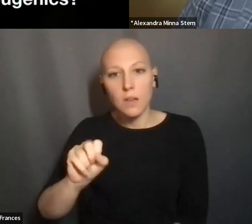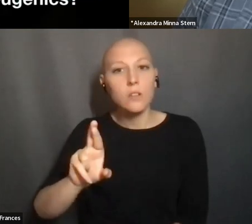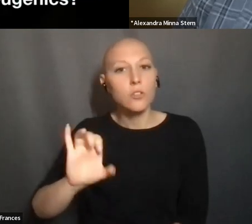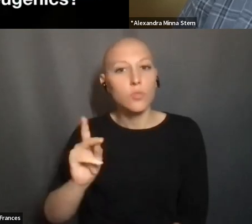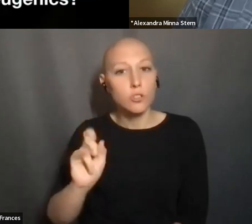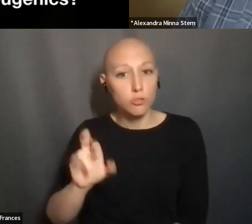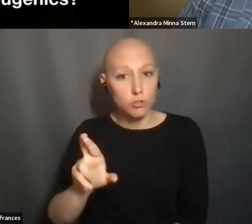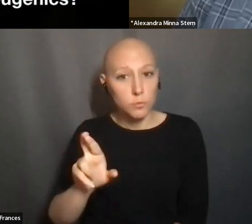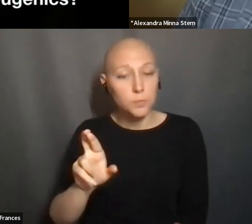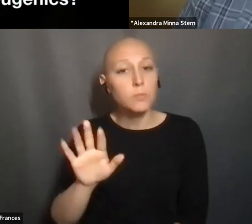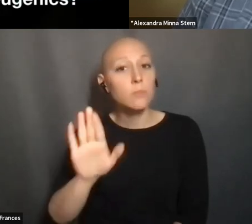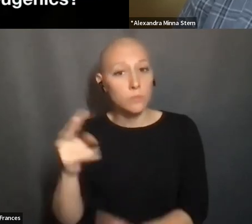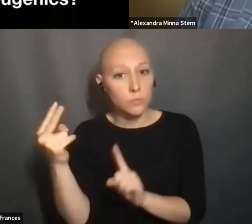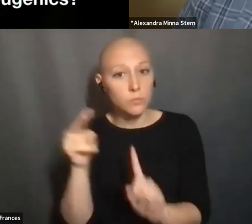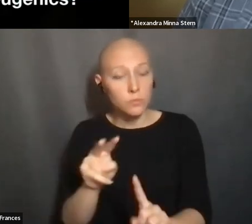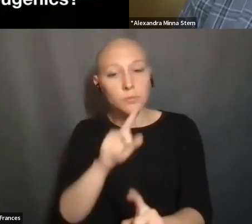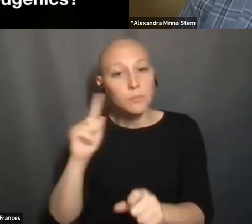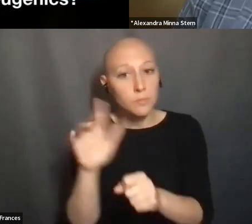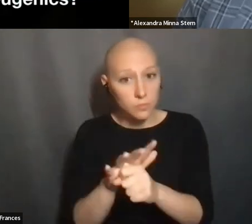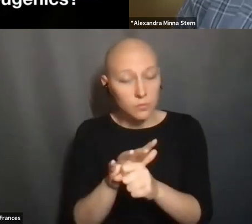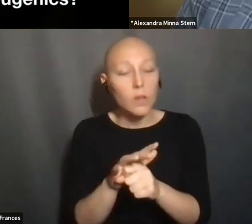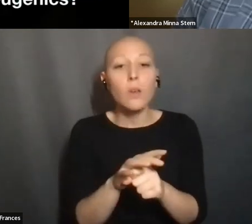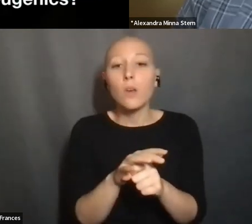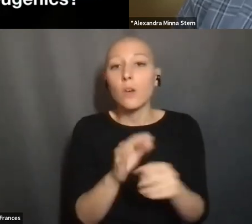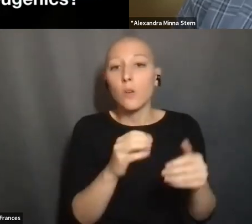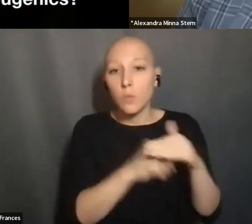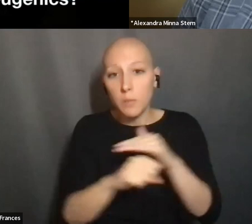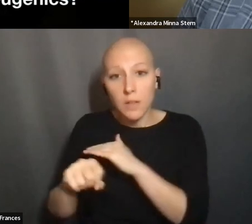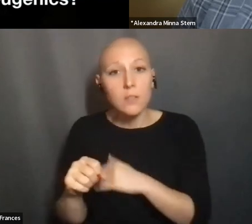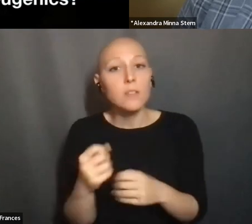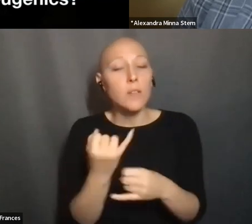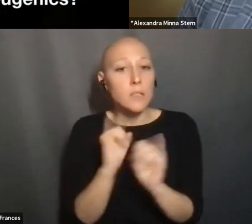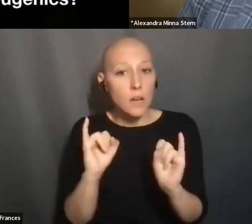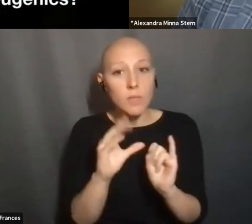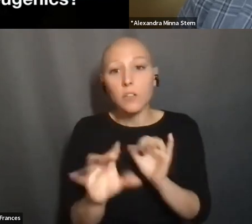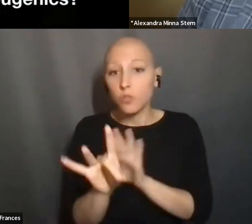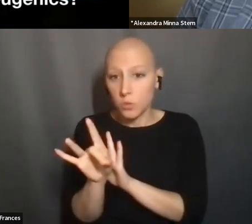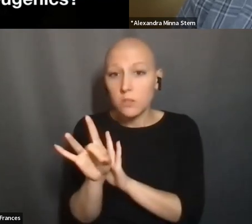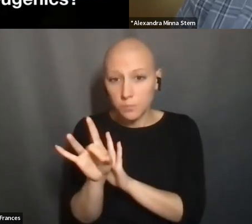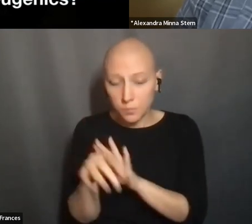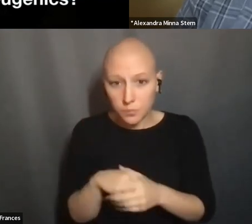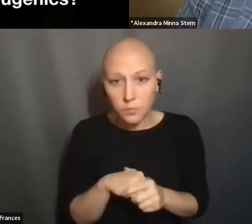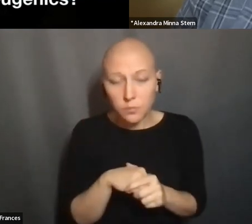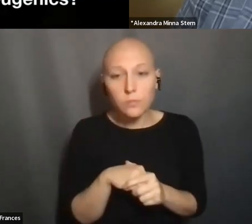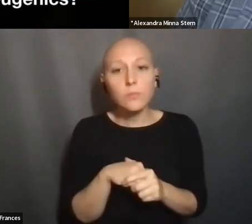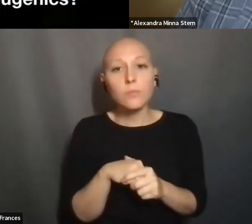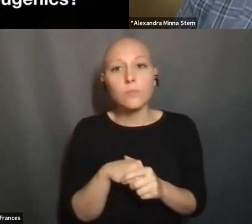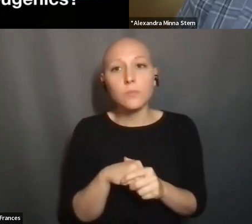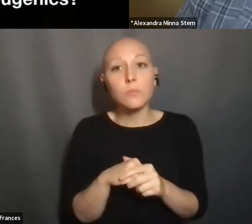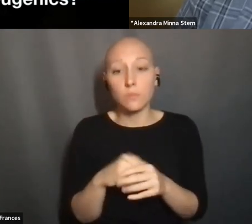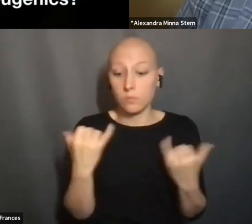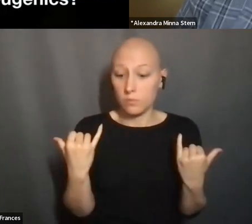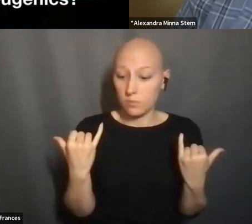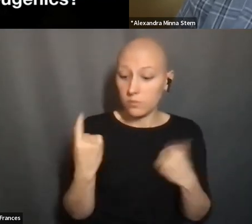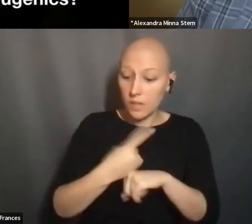REPRODUCTIVE AUTONOMY AND REPRODUCTIVE CHOICE. AND SO WE SEE GLIMMERS OF WHERE WE ARE TODAY IN